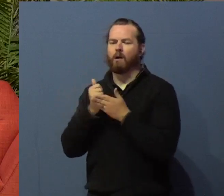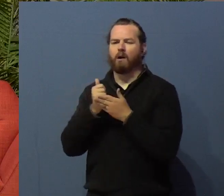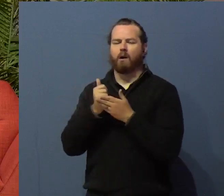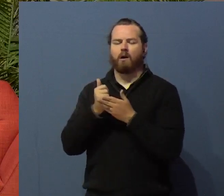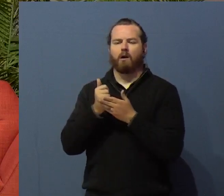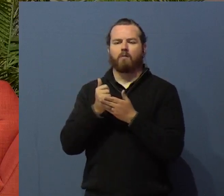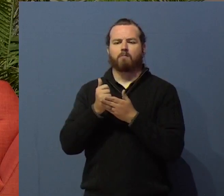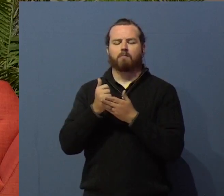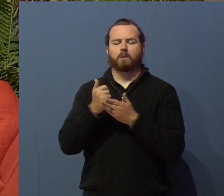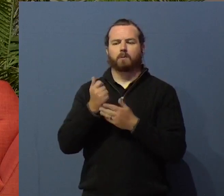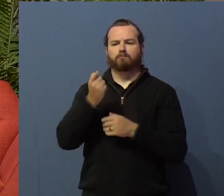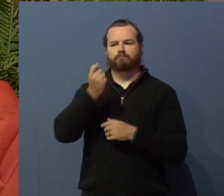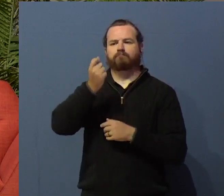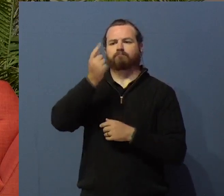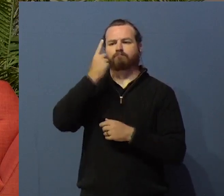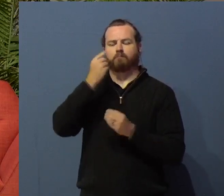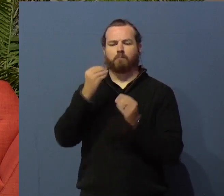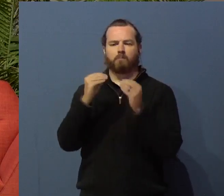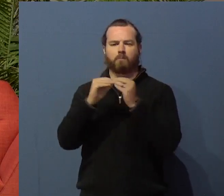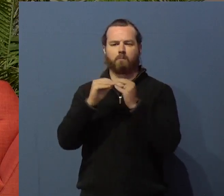through three ways.